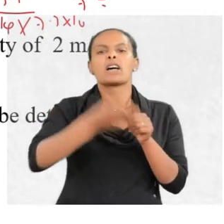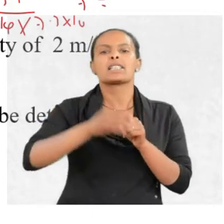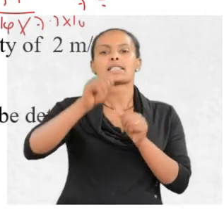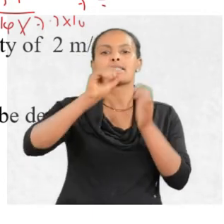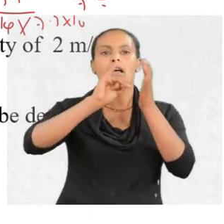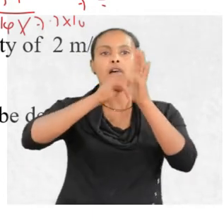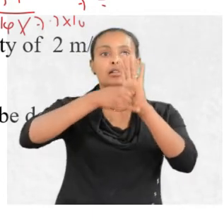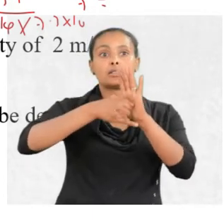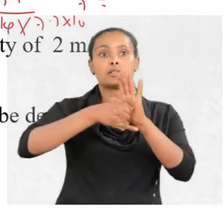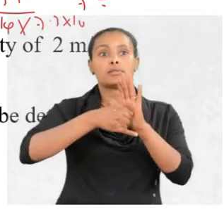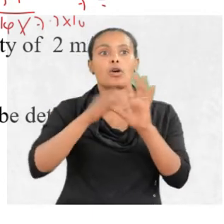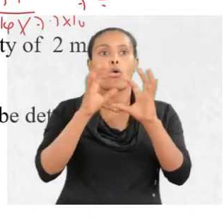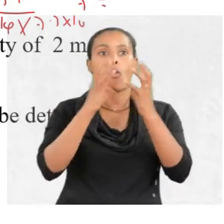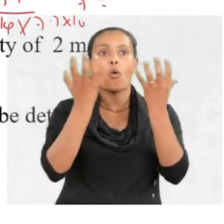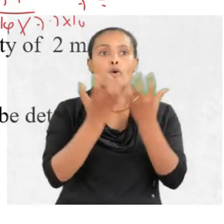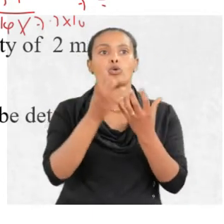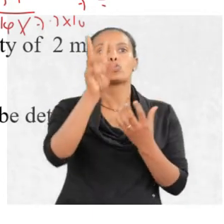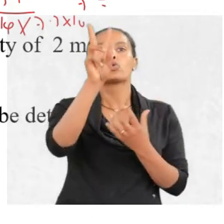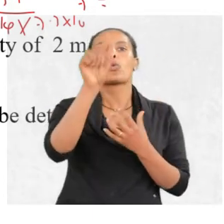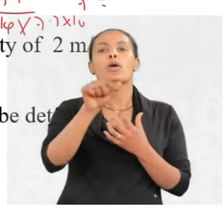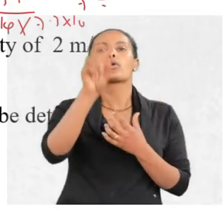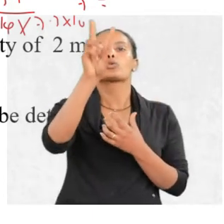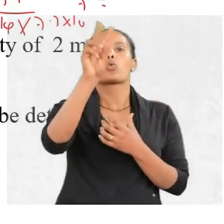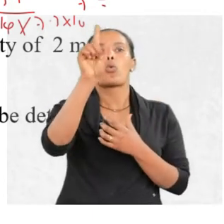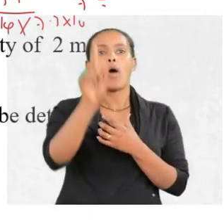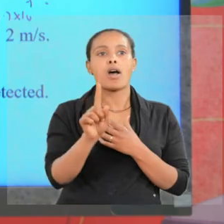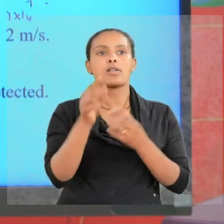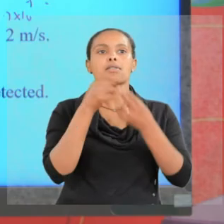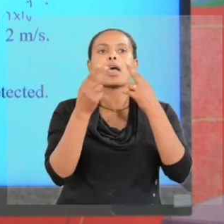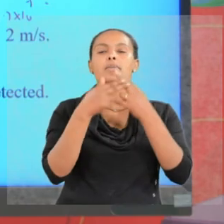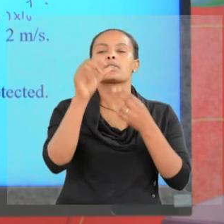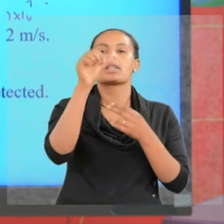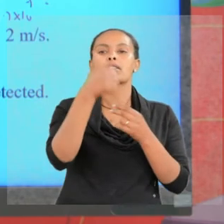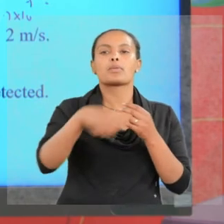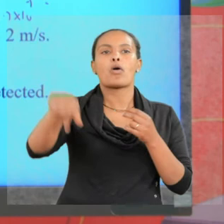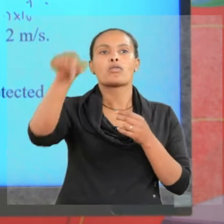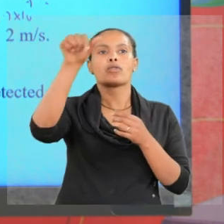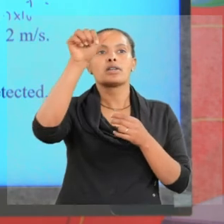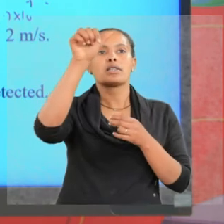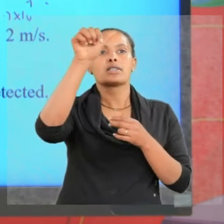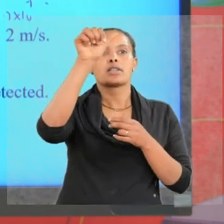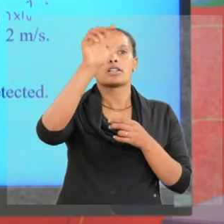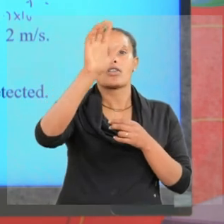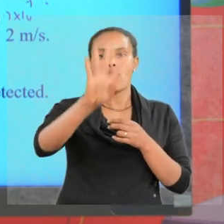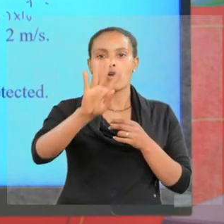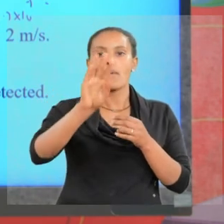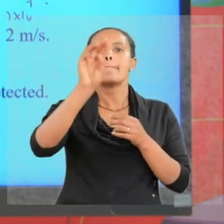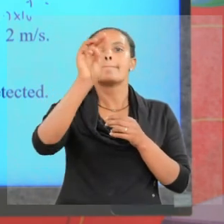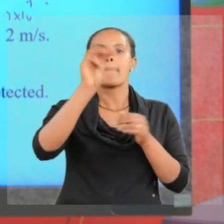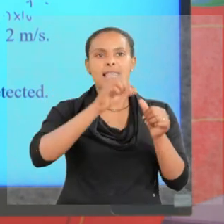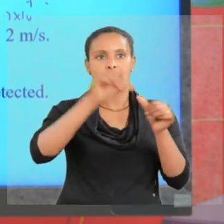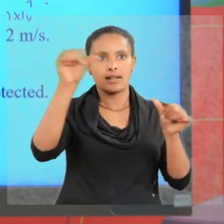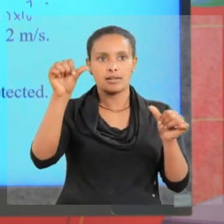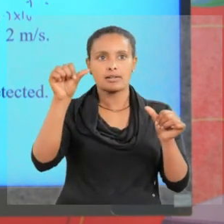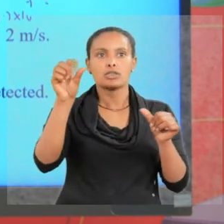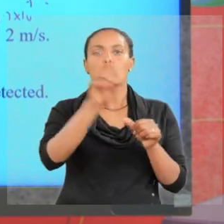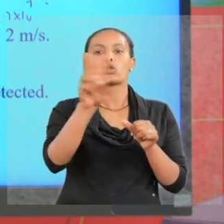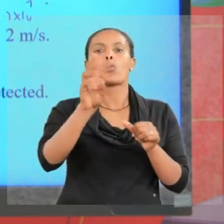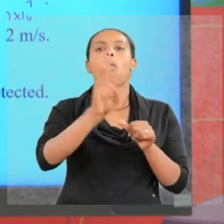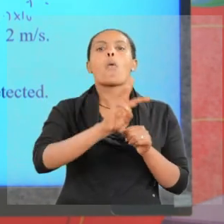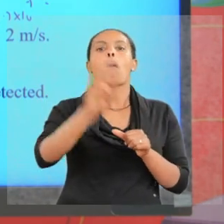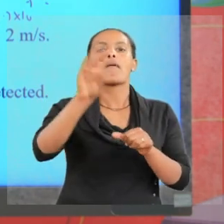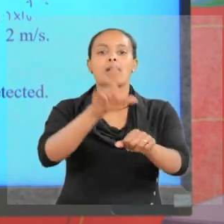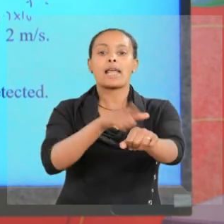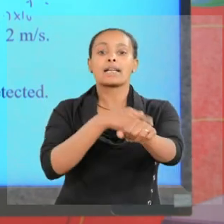of the ball is this, 2.21 times 10 to the power of minus 34 meter. Now, compare the two wavelengths,